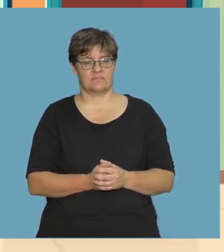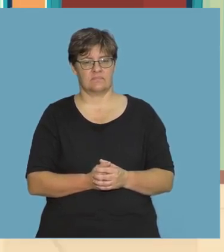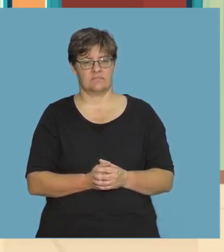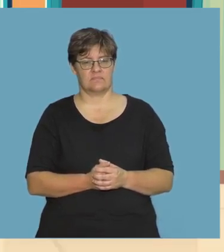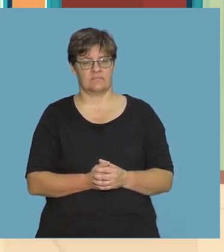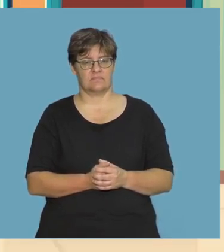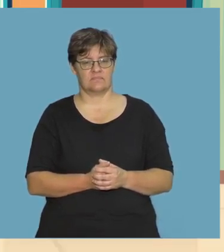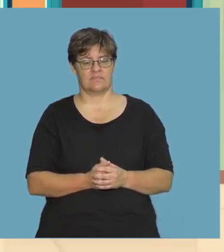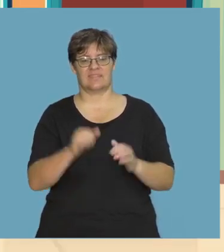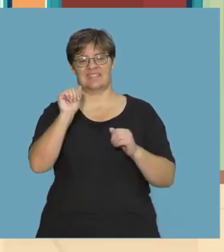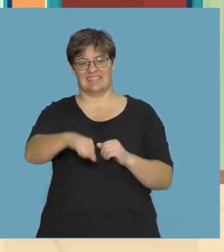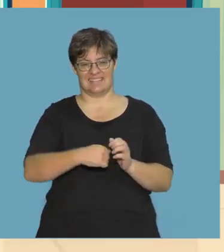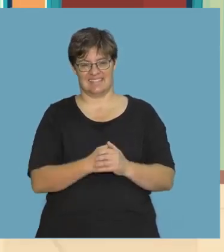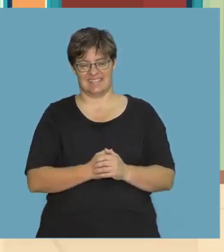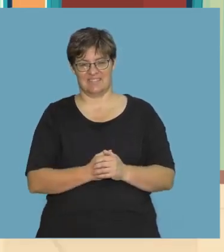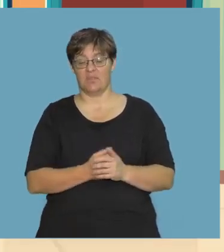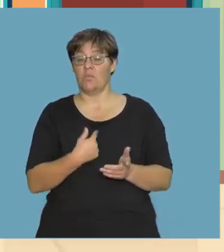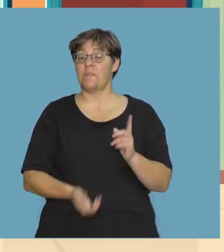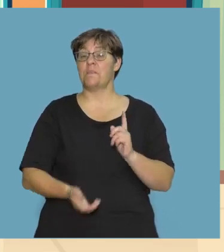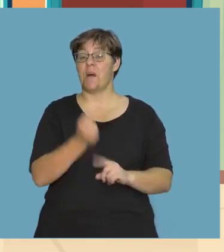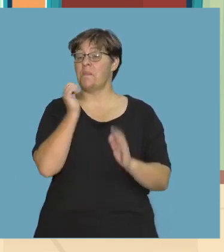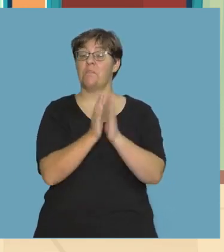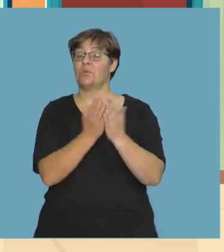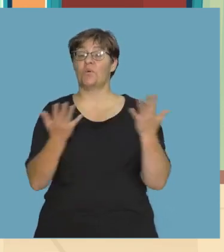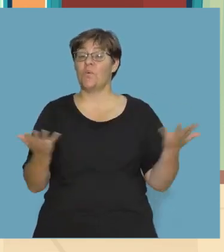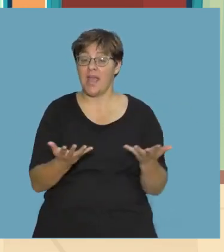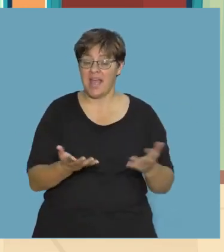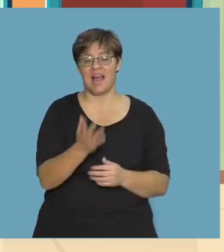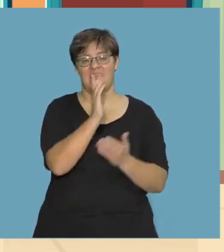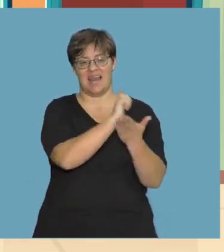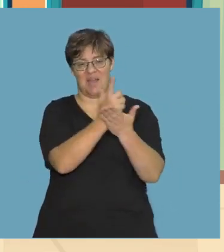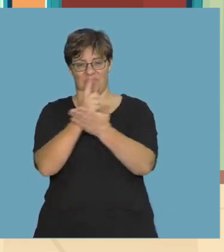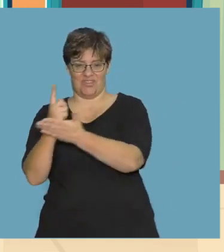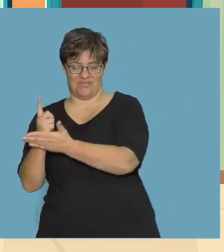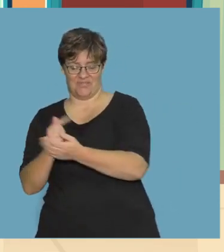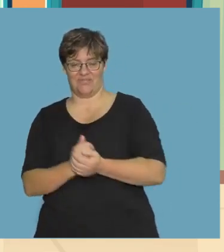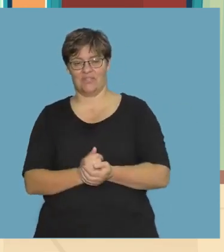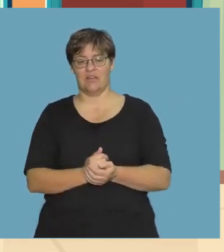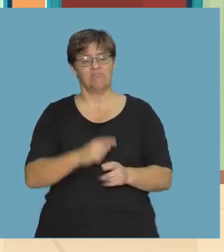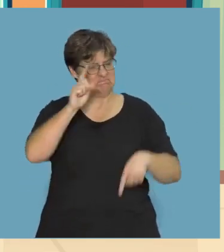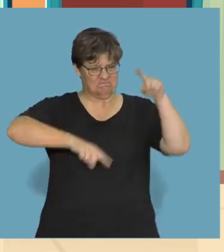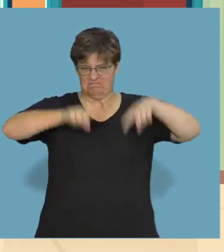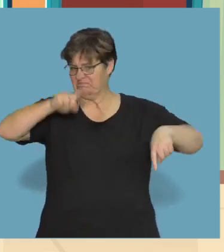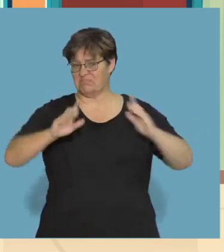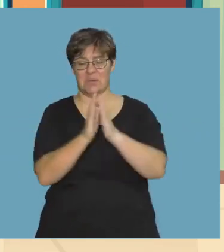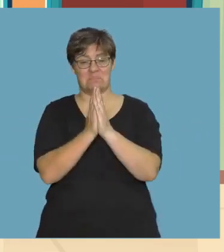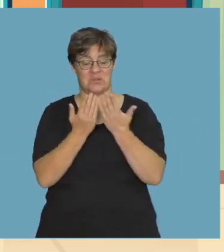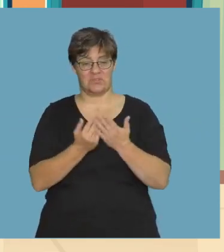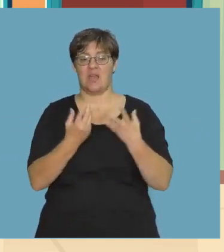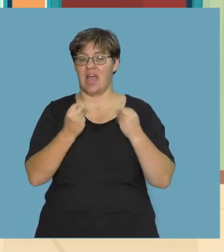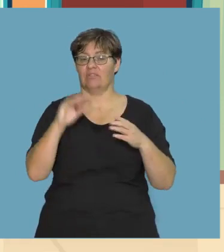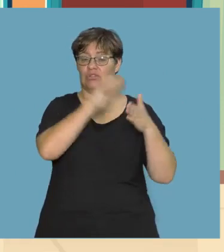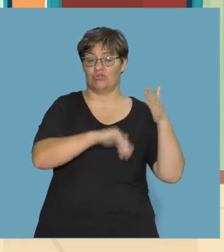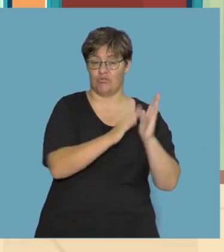Yes, we find books in a library. There are all sorts of books. We get story books,